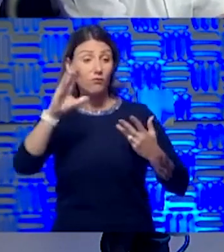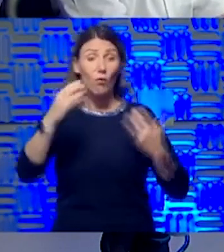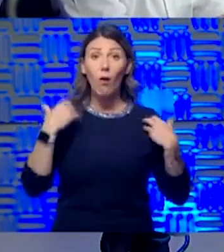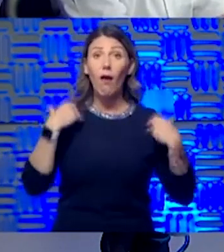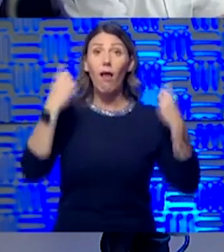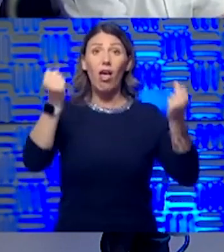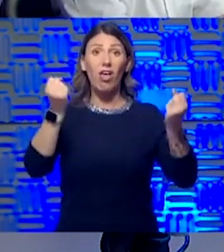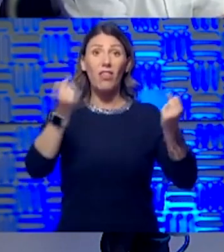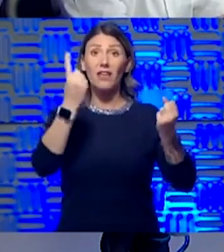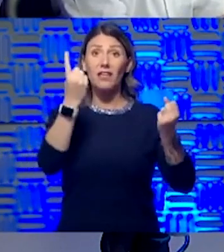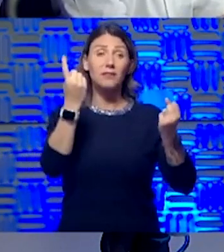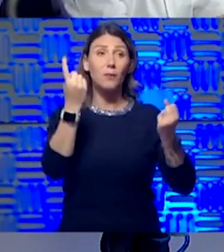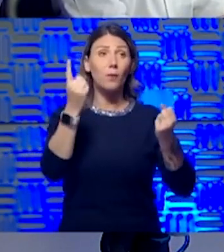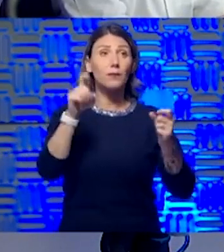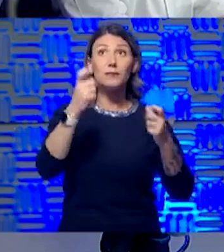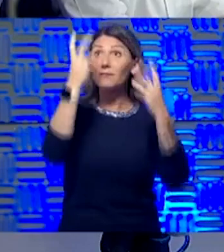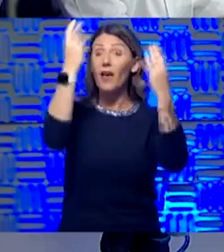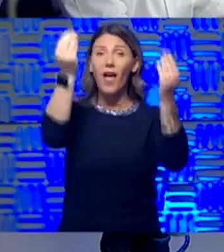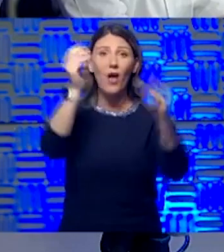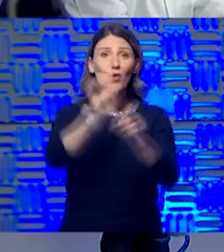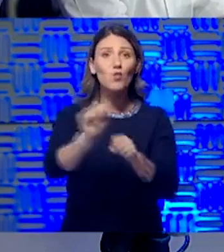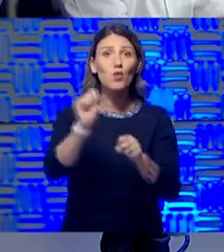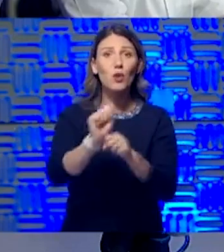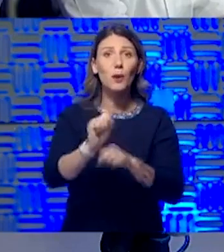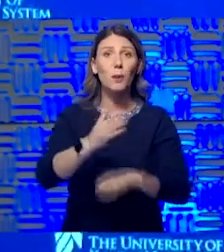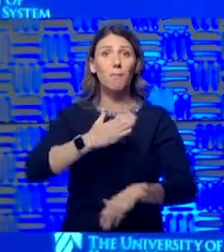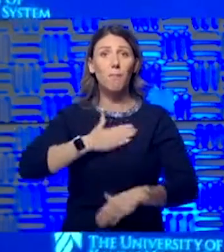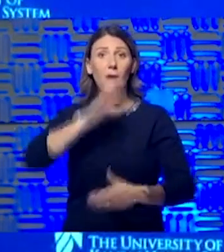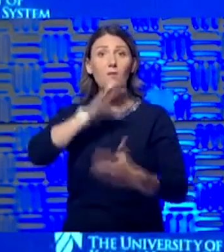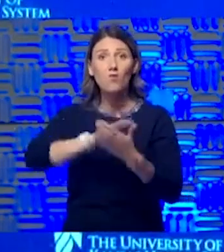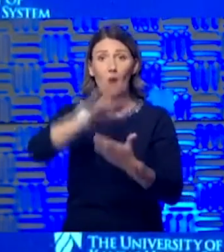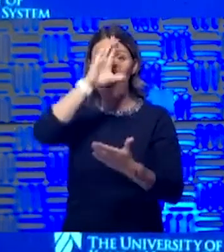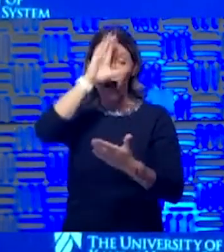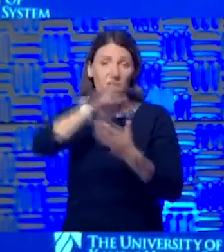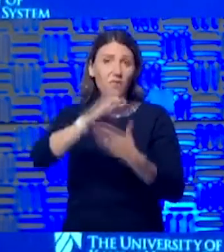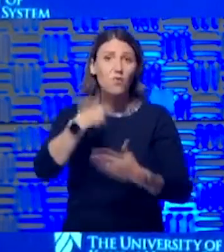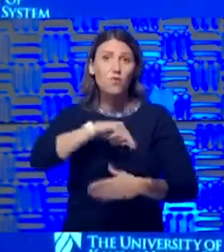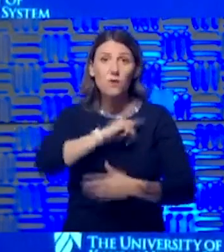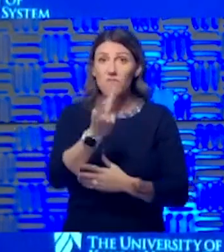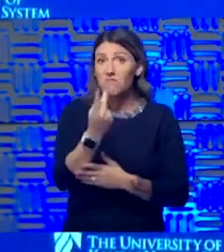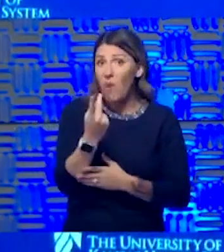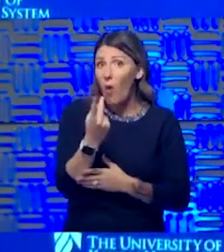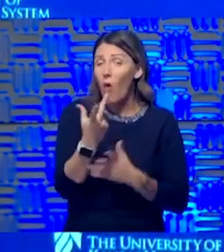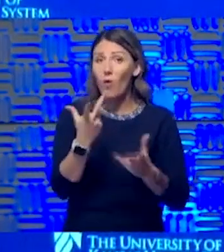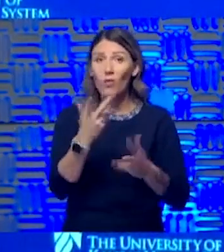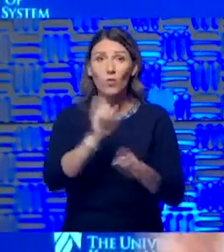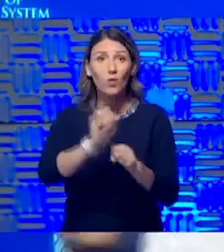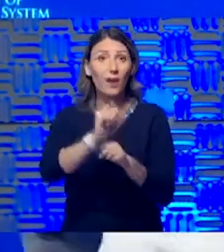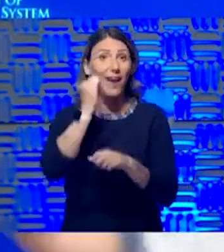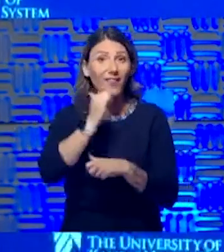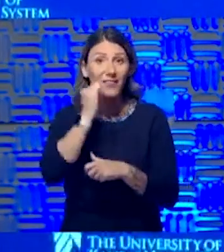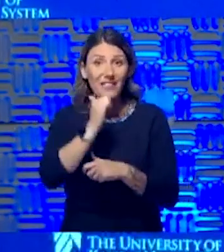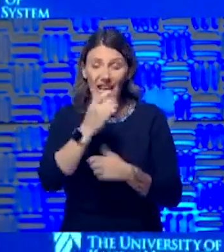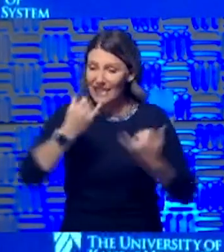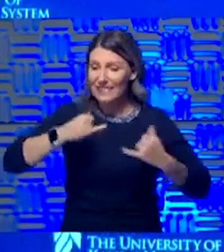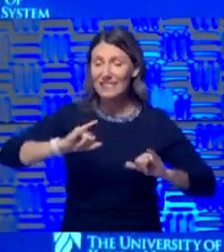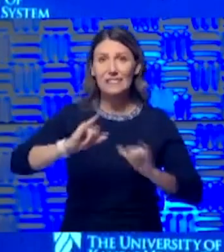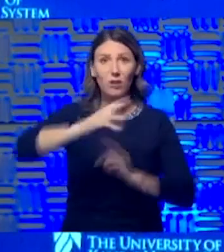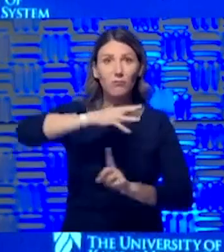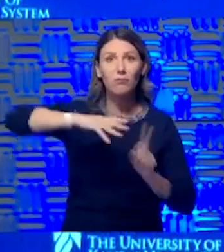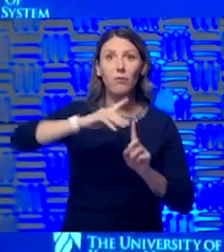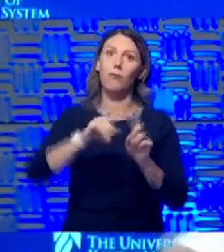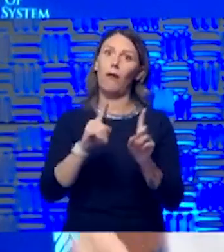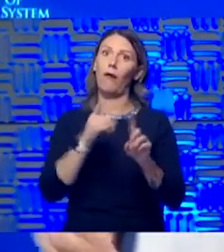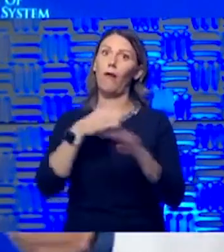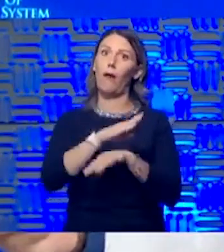has to go out to work, okay. mean, my wife and I work every day, but we come home and I think we're in each other's bubble still. Right. But after the cat this morning, I